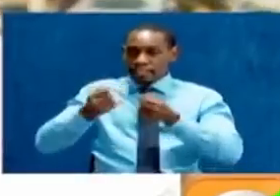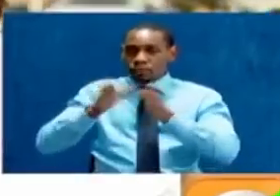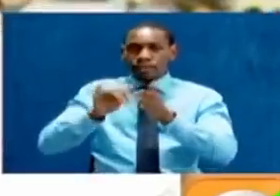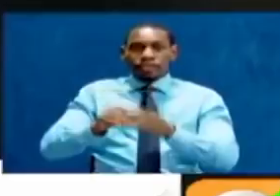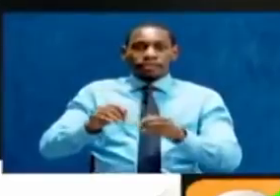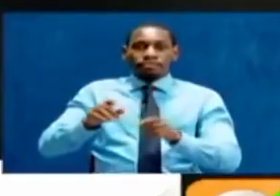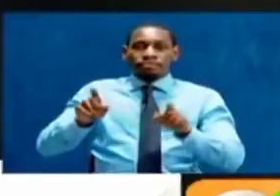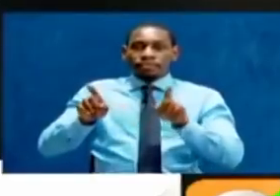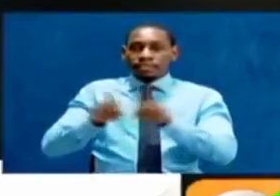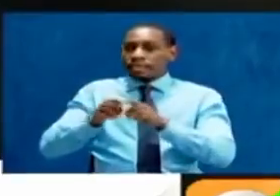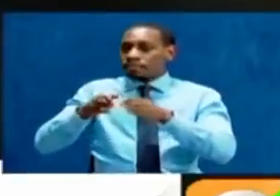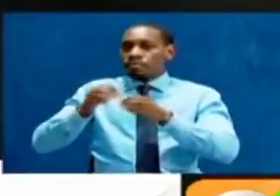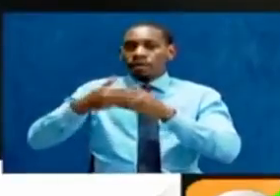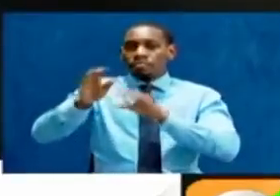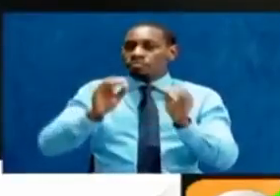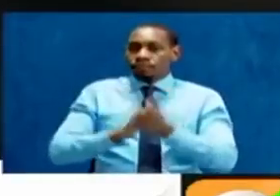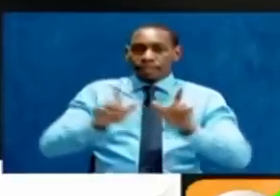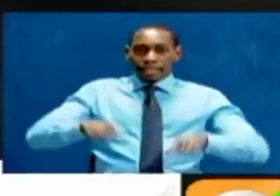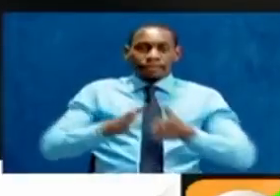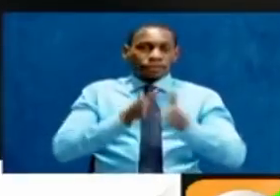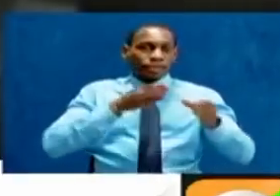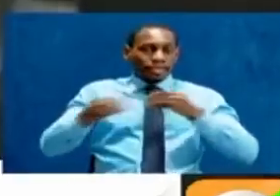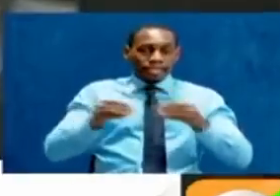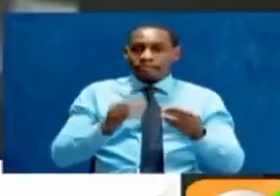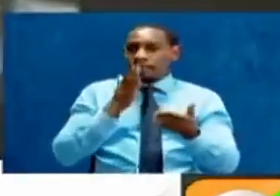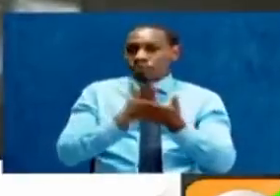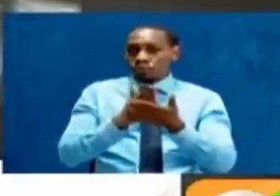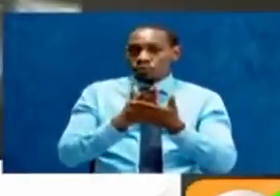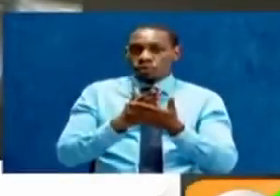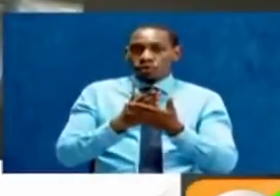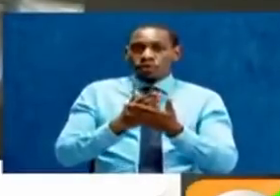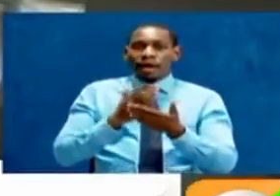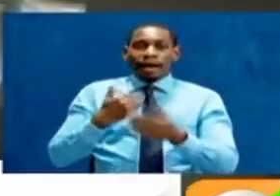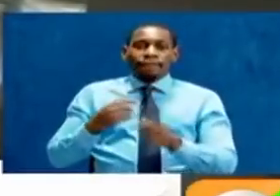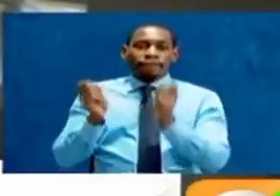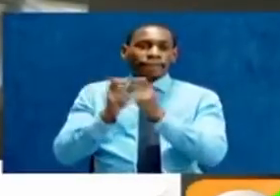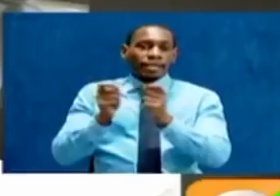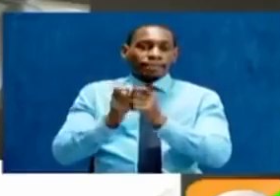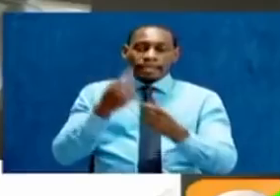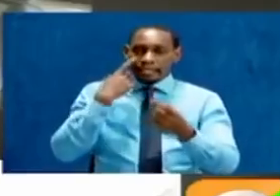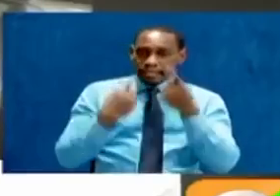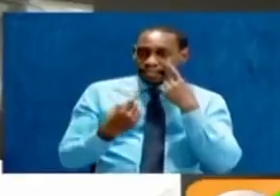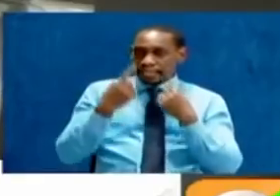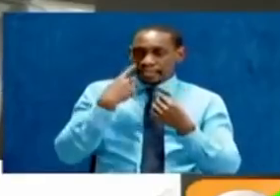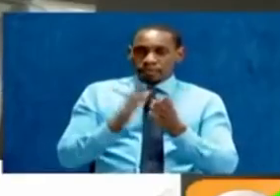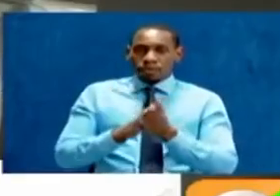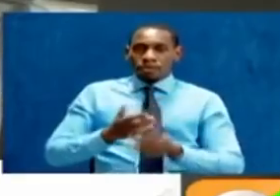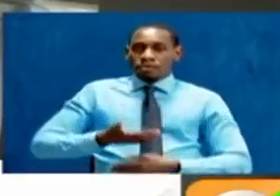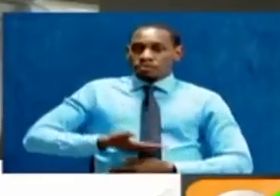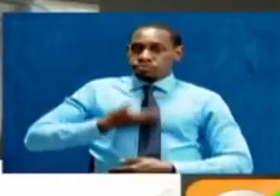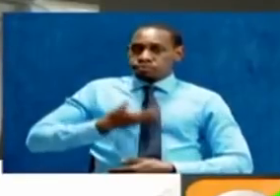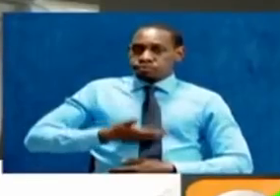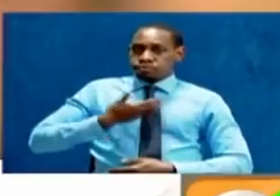it's never the same. Living with a disability for Dorothy has, however, been a life of pain, tears, anger,